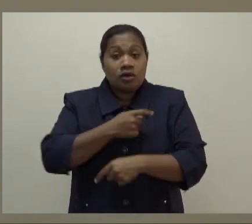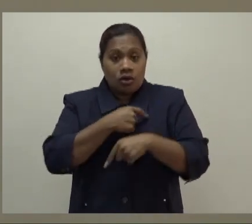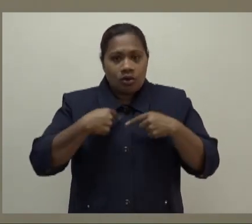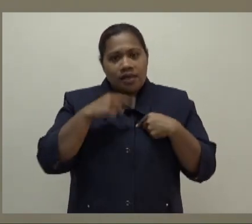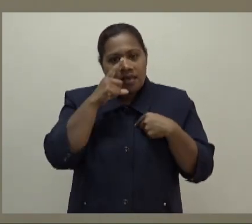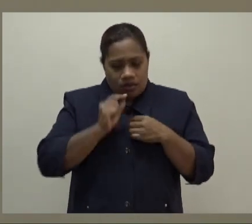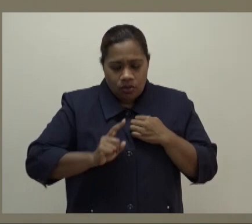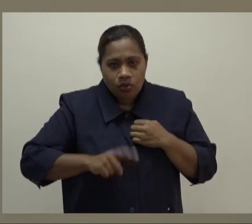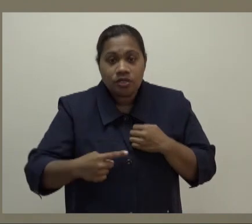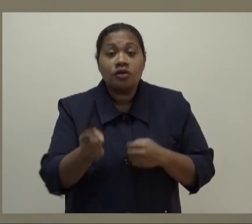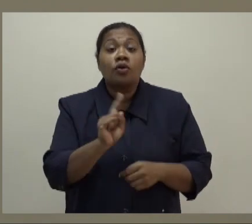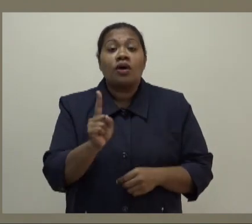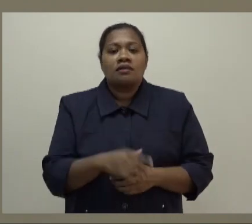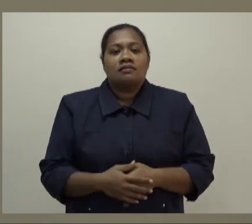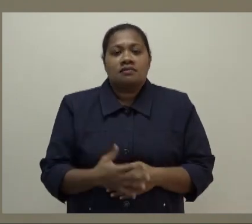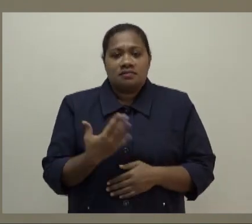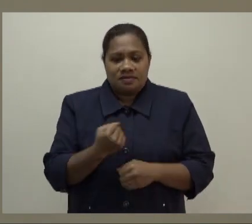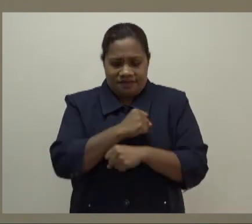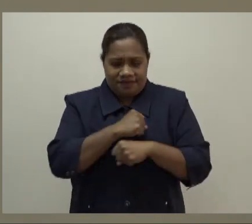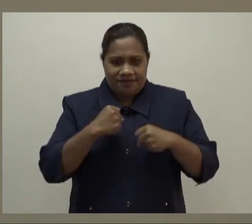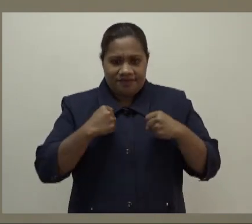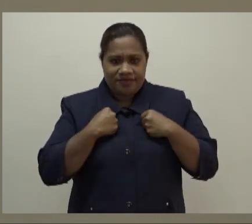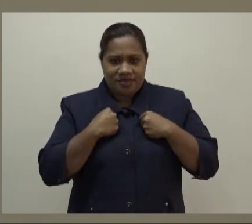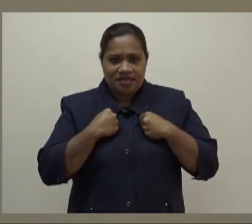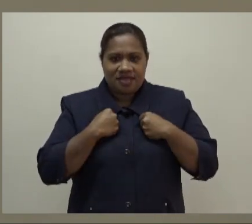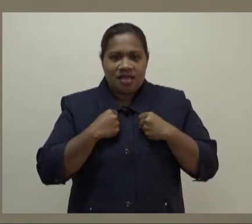seek our socioeconomic recovery plan.